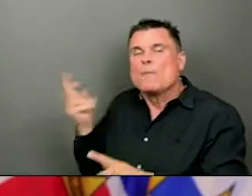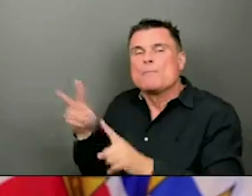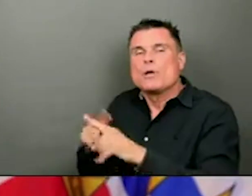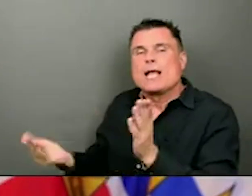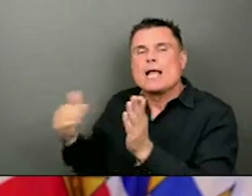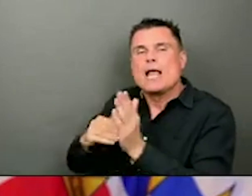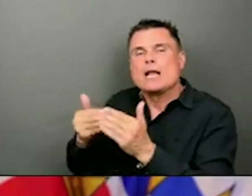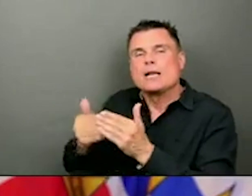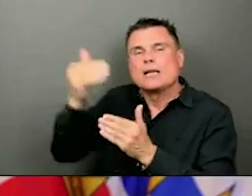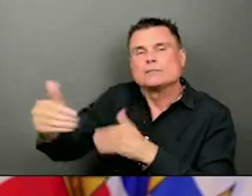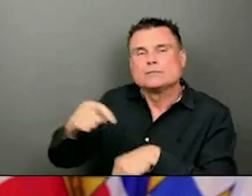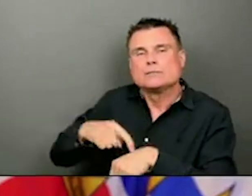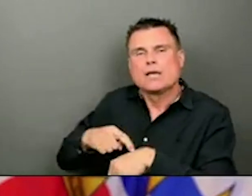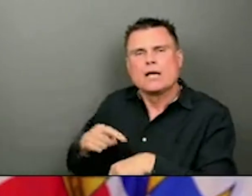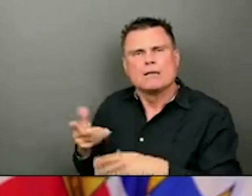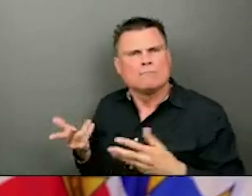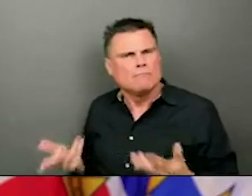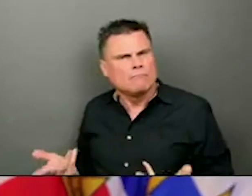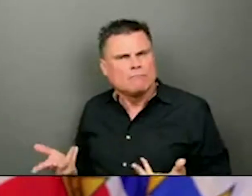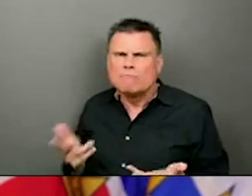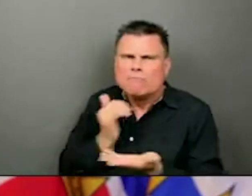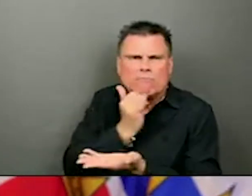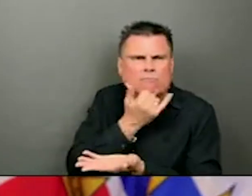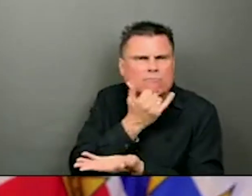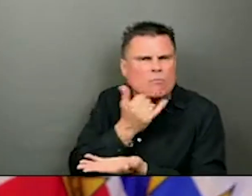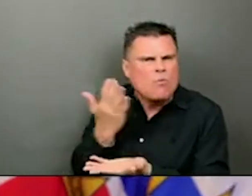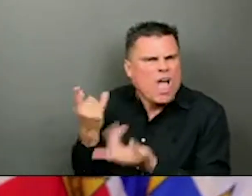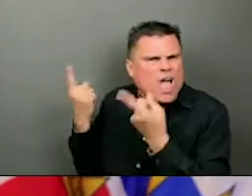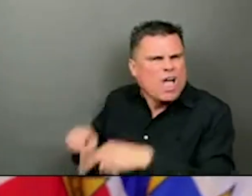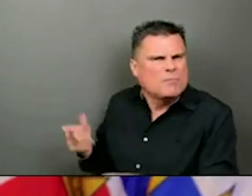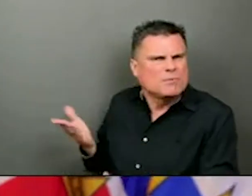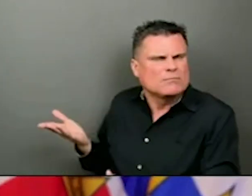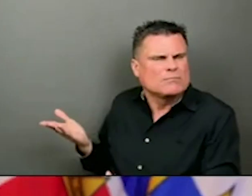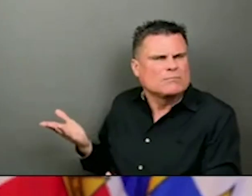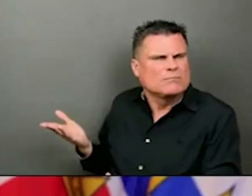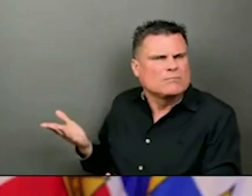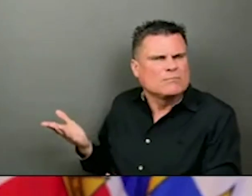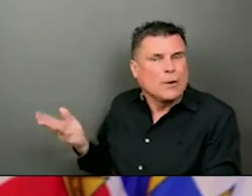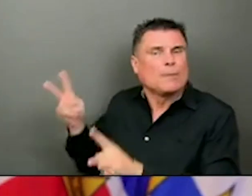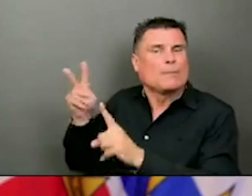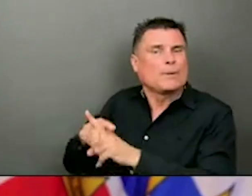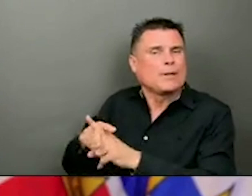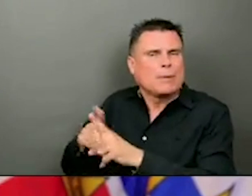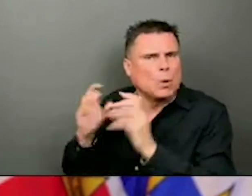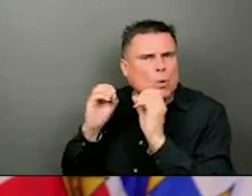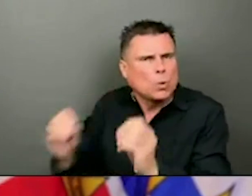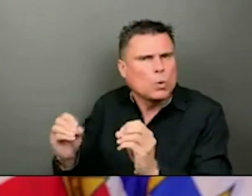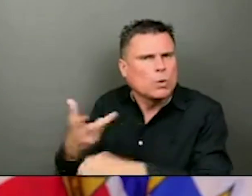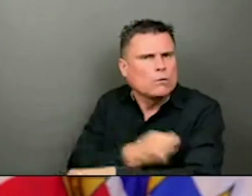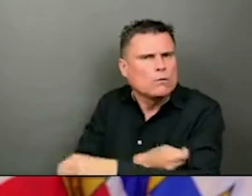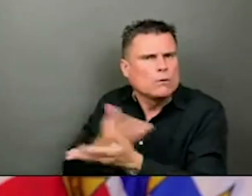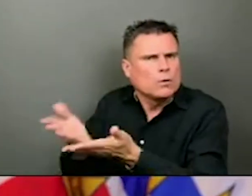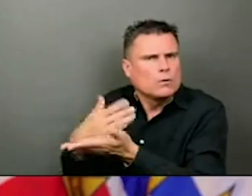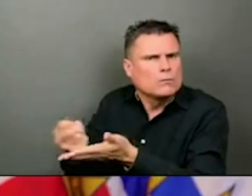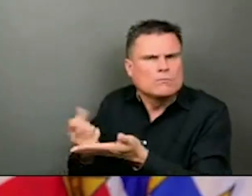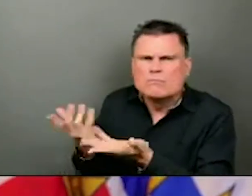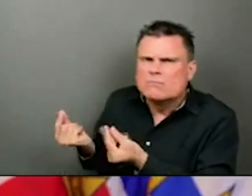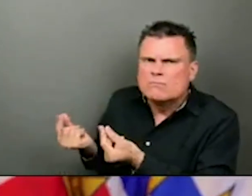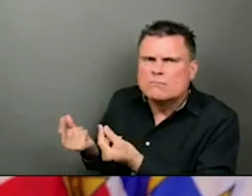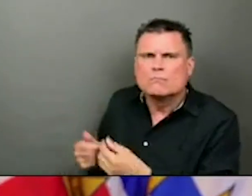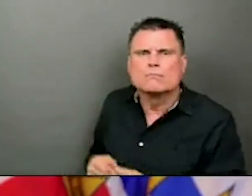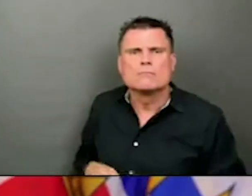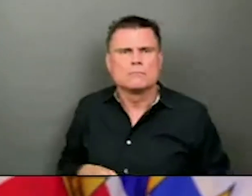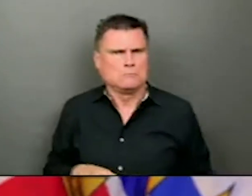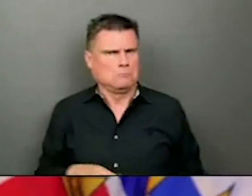book and then showing up and being told that you can't get your shot just yet? I actually had not heard that, to be honest. I